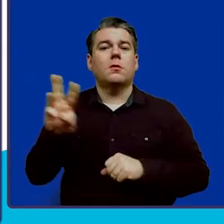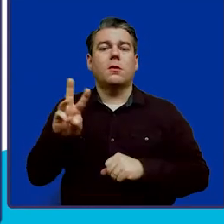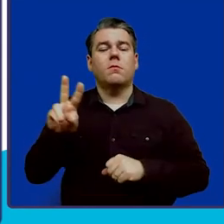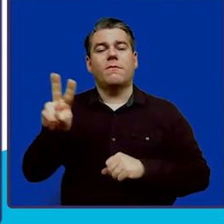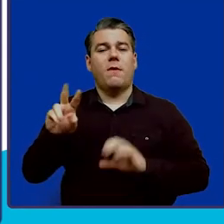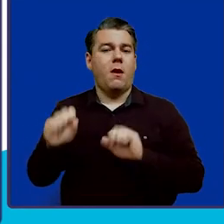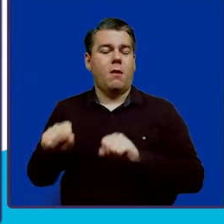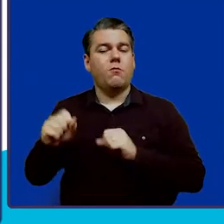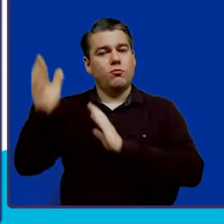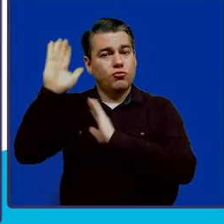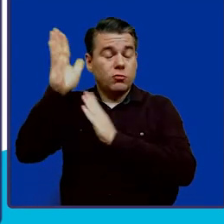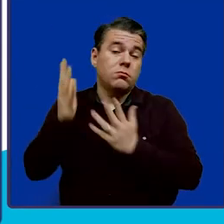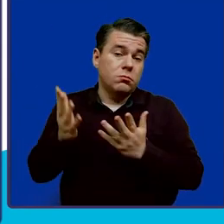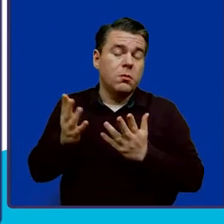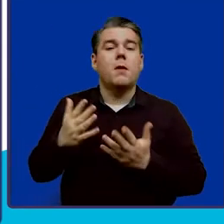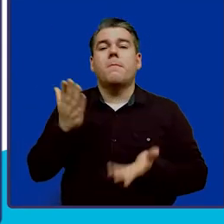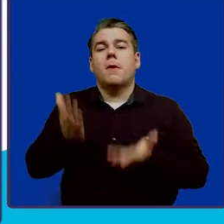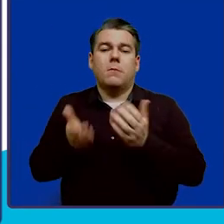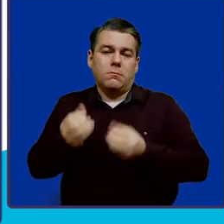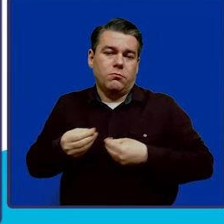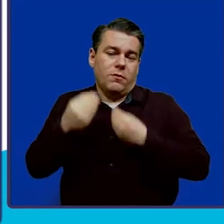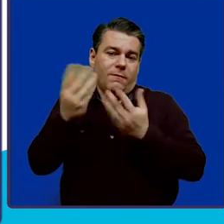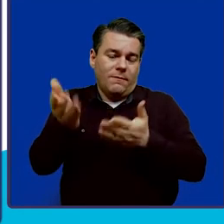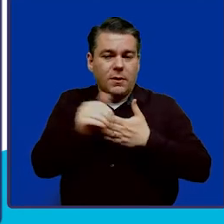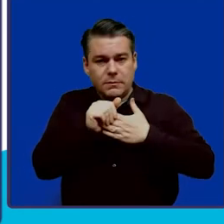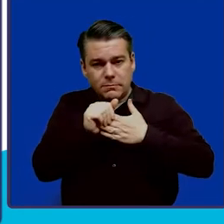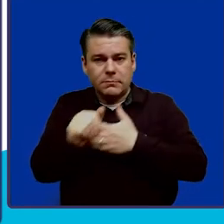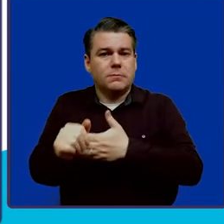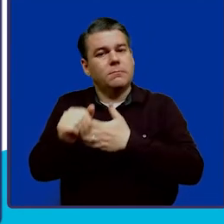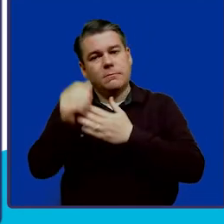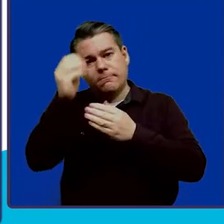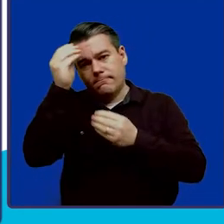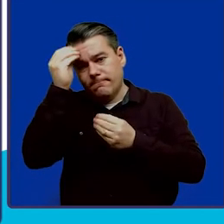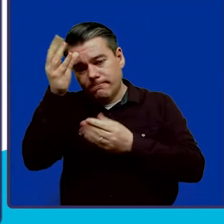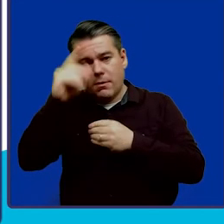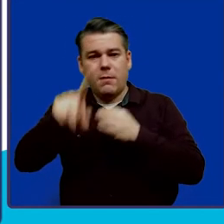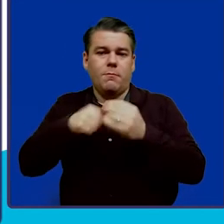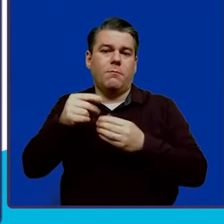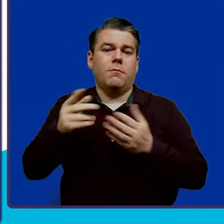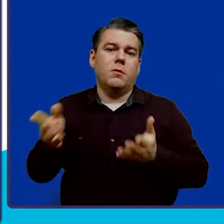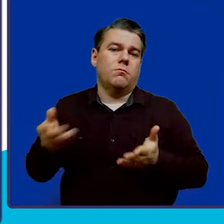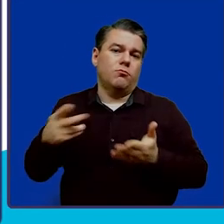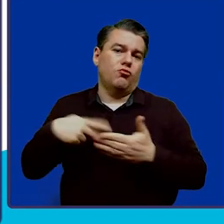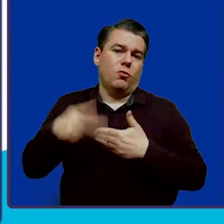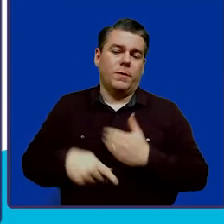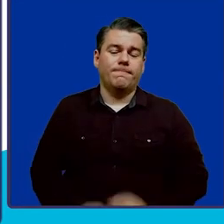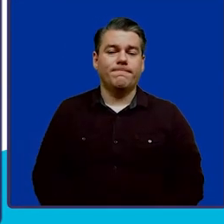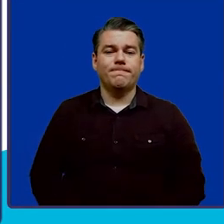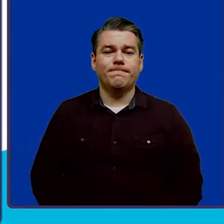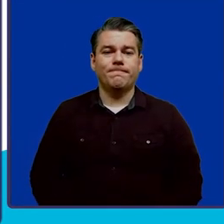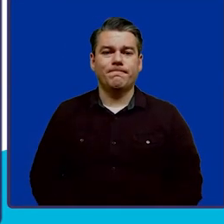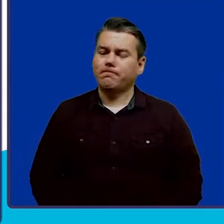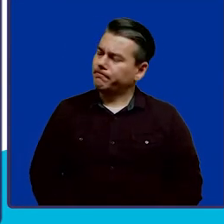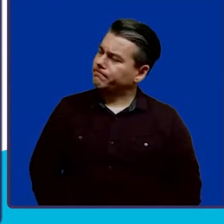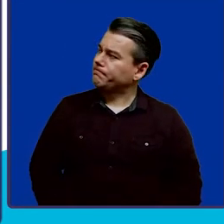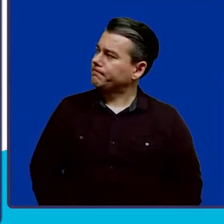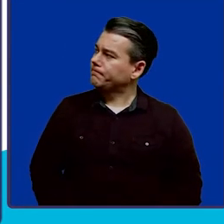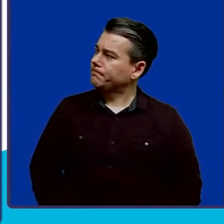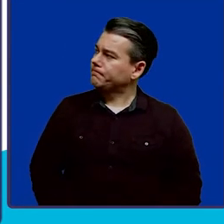and then they also provide guidance and insight for promoting the program. So, what is